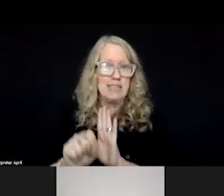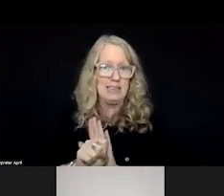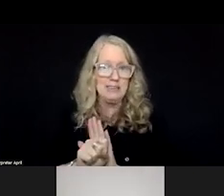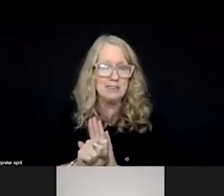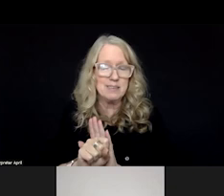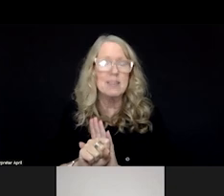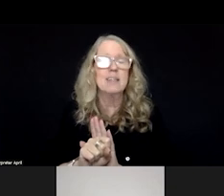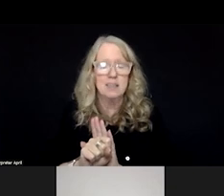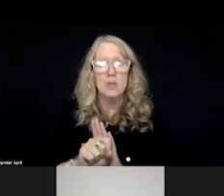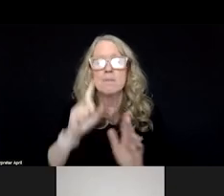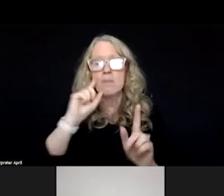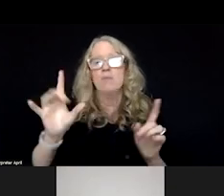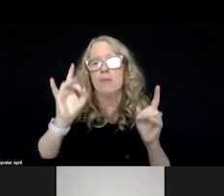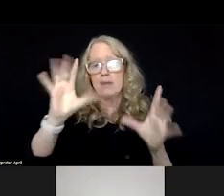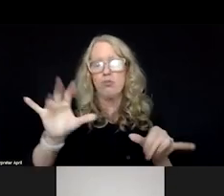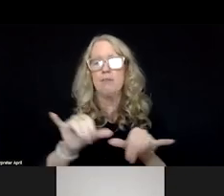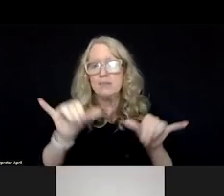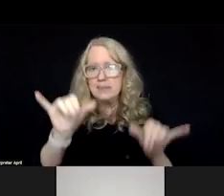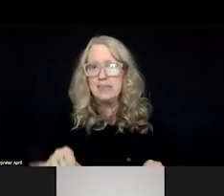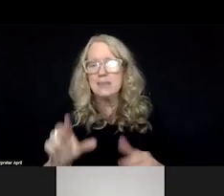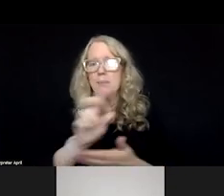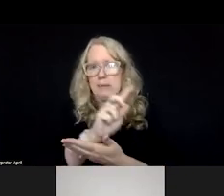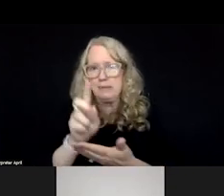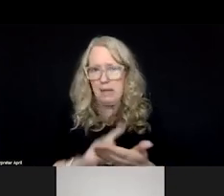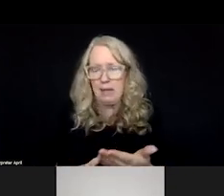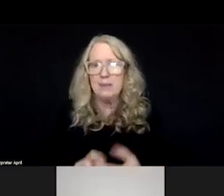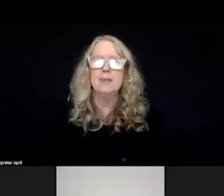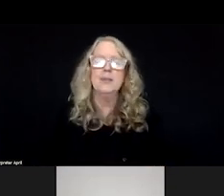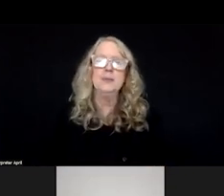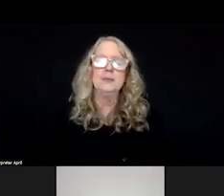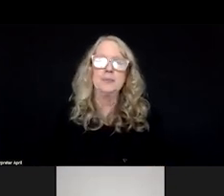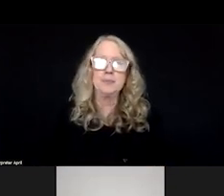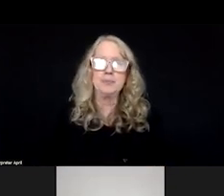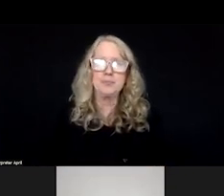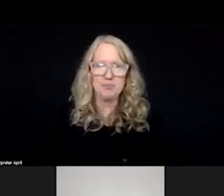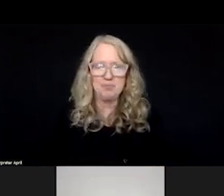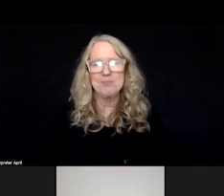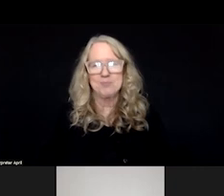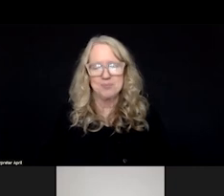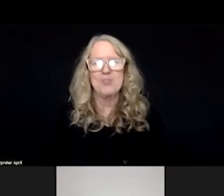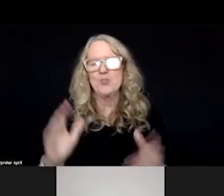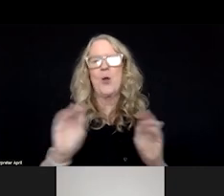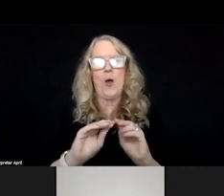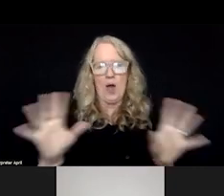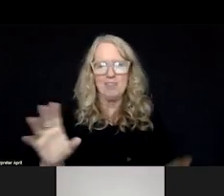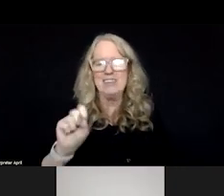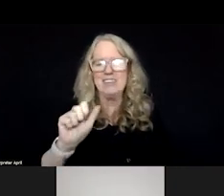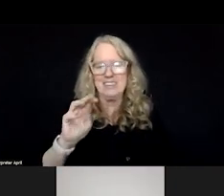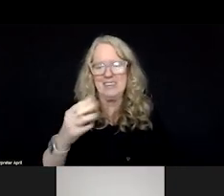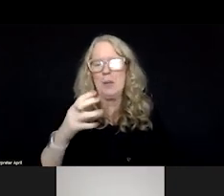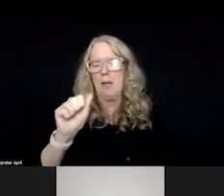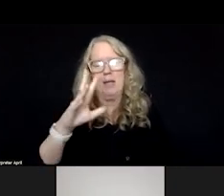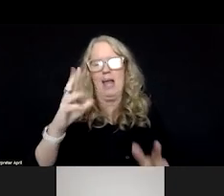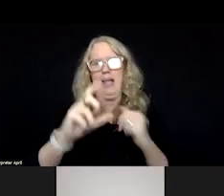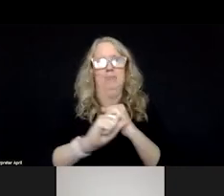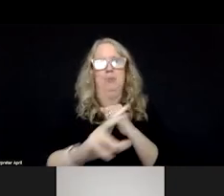on crisis systems design. And obviously SAMHSA has been promoting the model that's